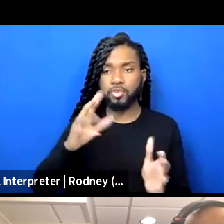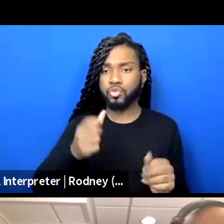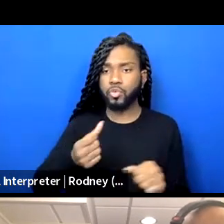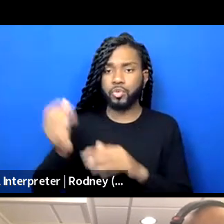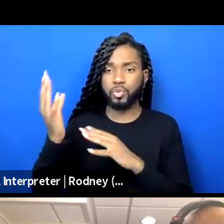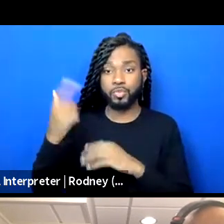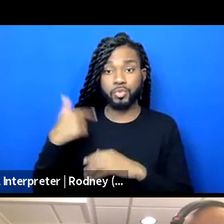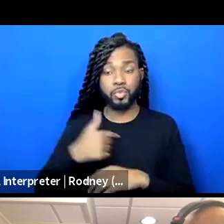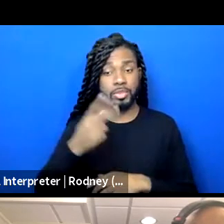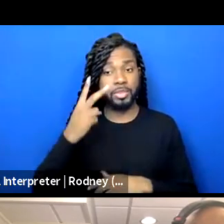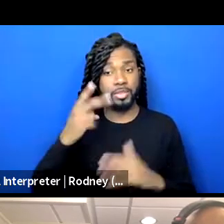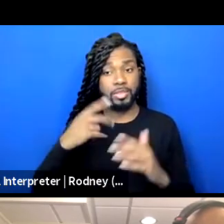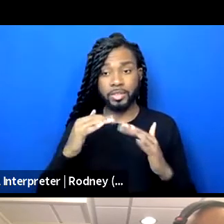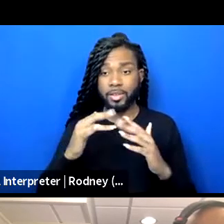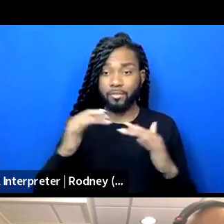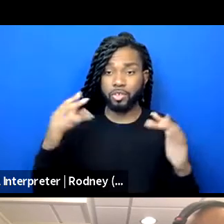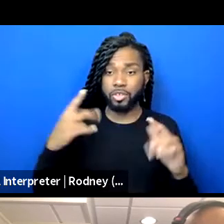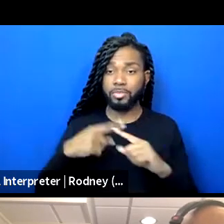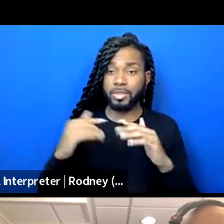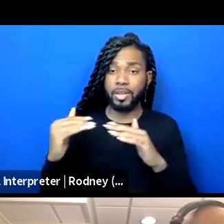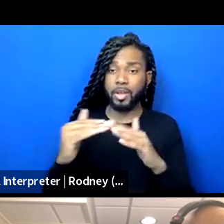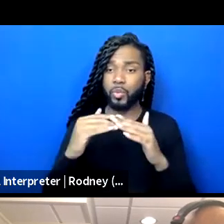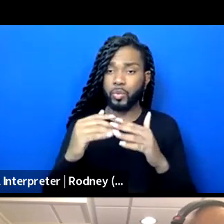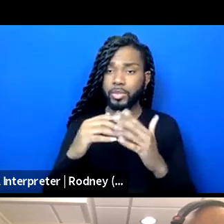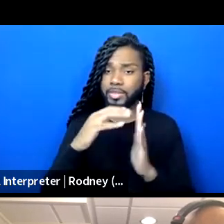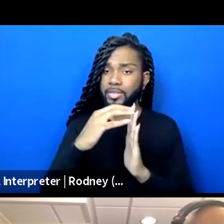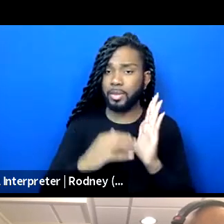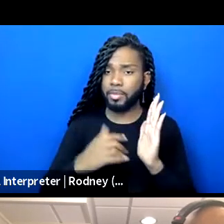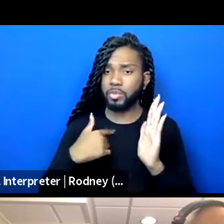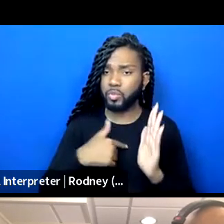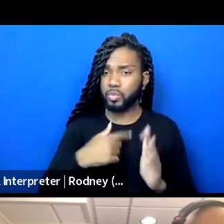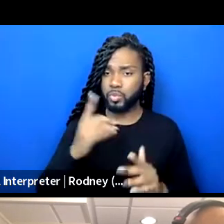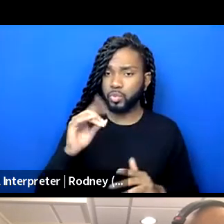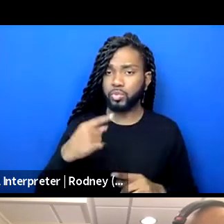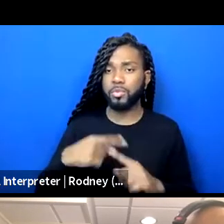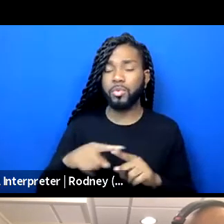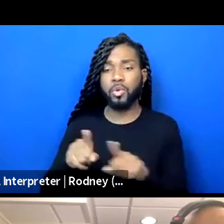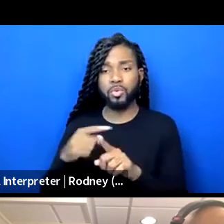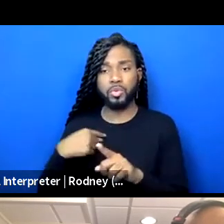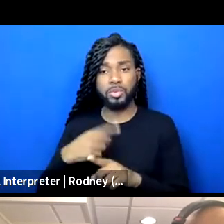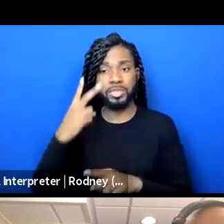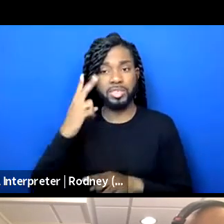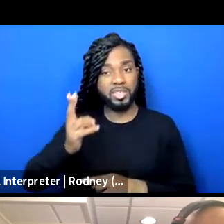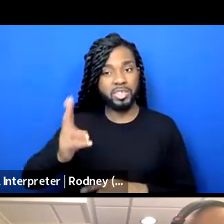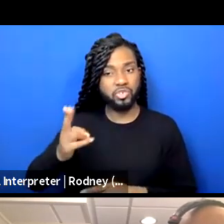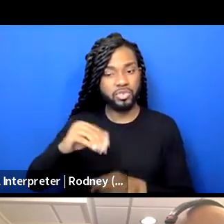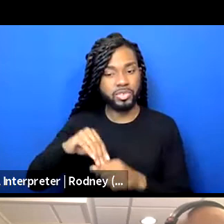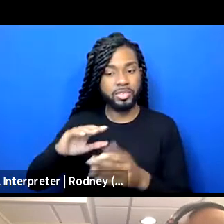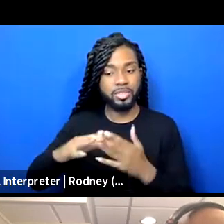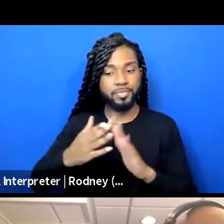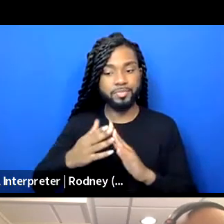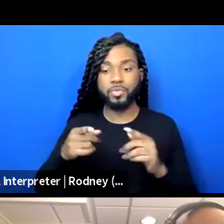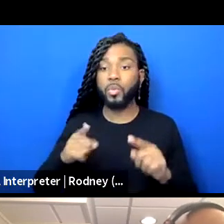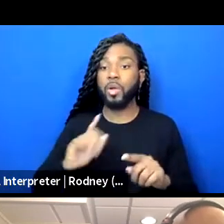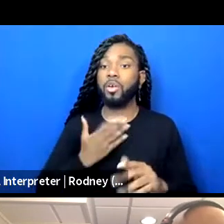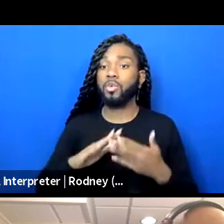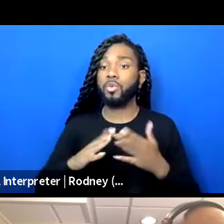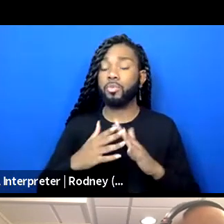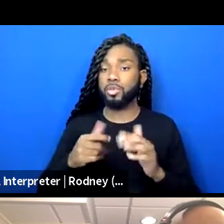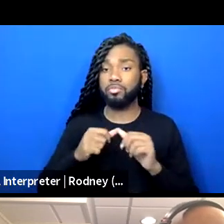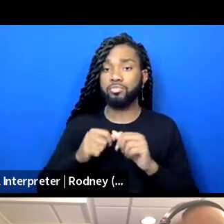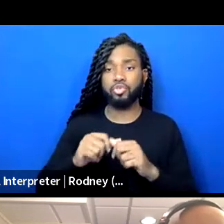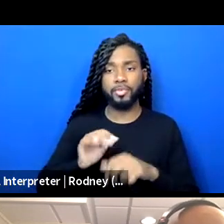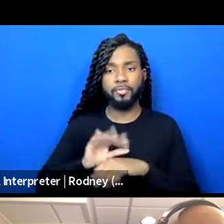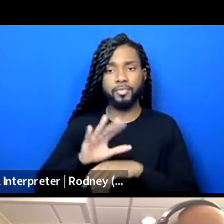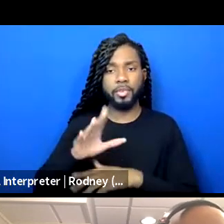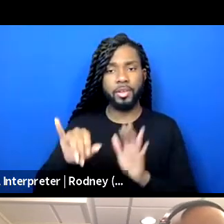diversity and equity statements. We do. We also see history in our cities. As our community continues to shape its identity in